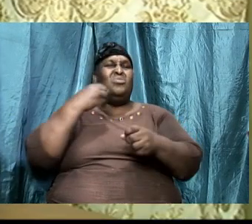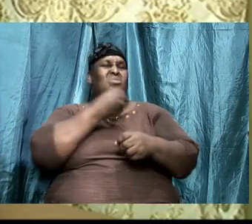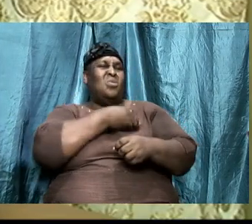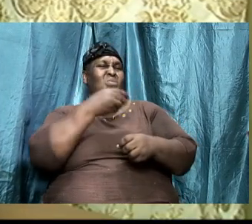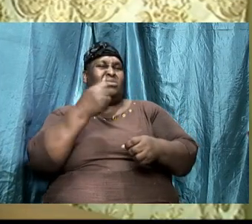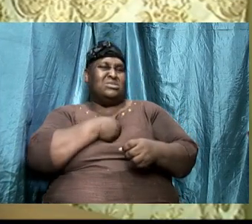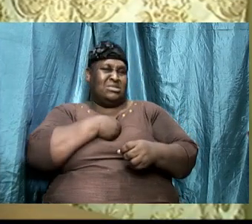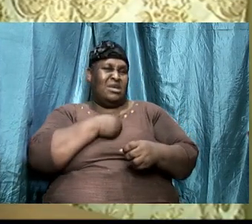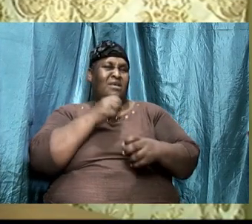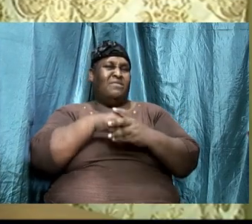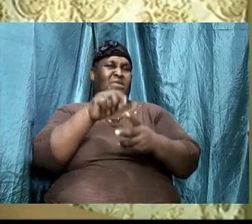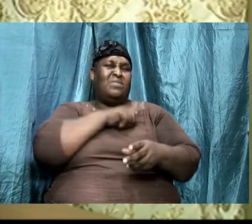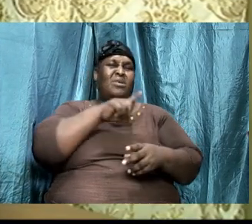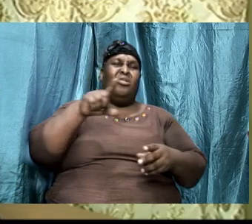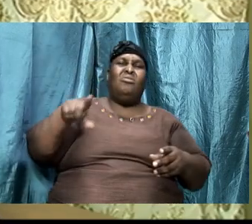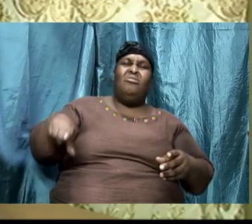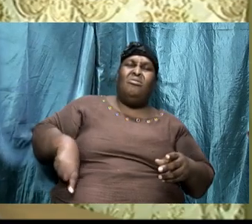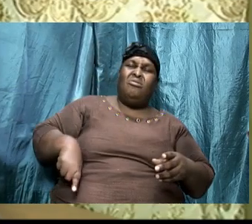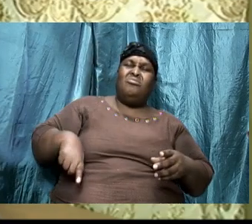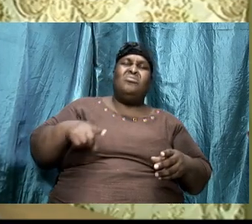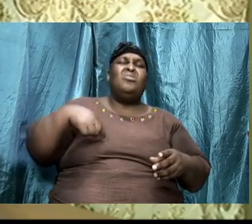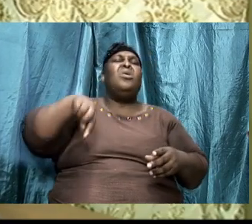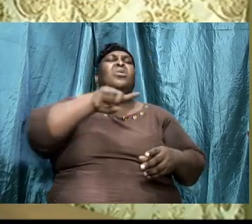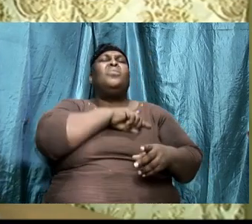empowered or we must be strengthened